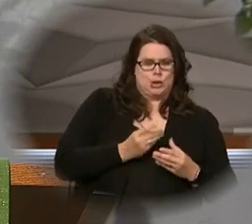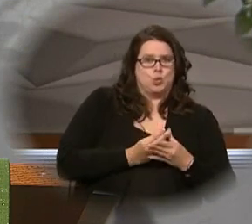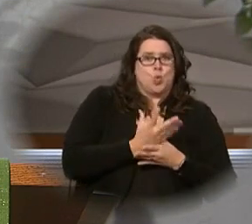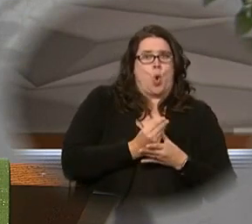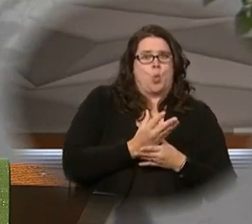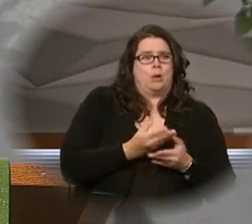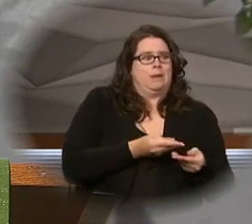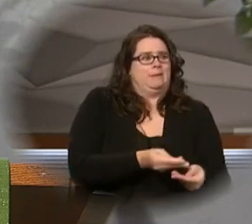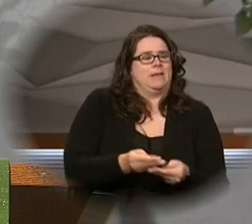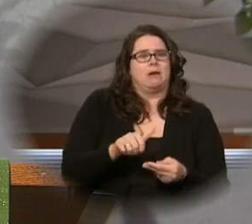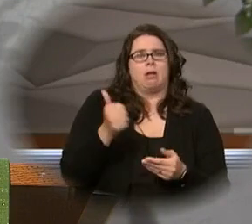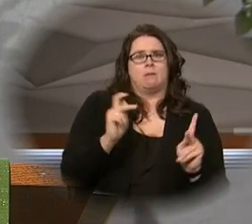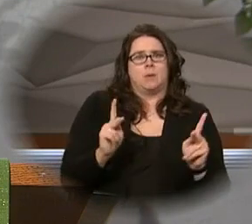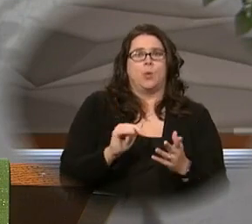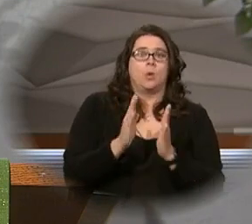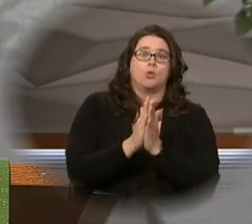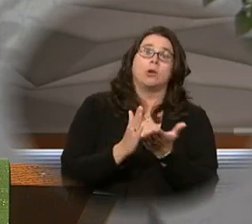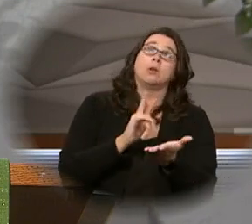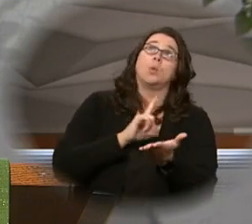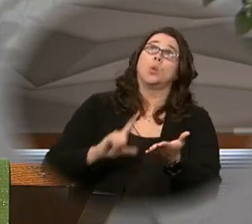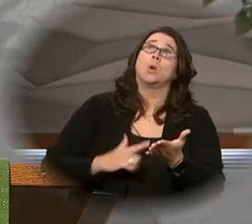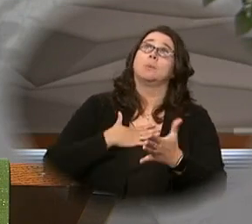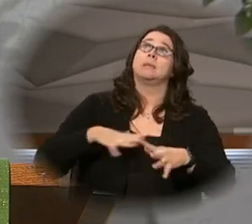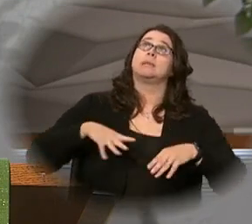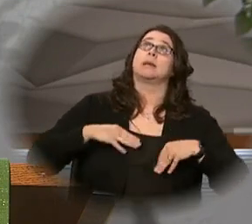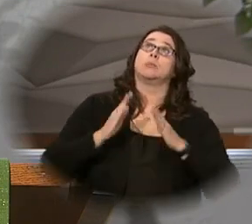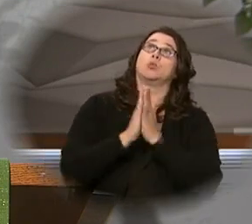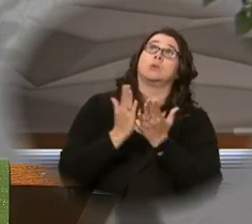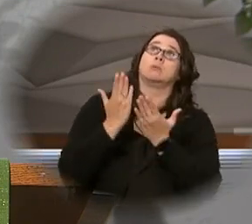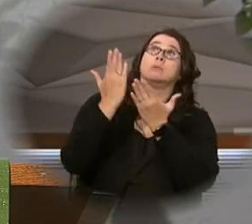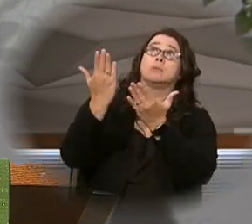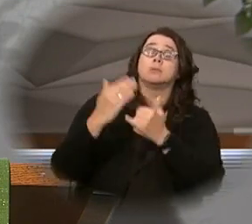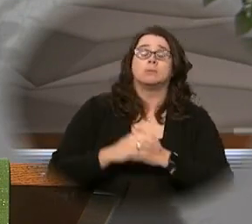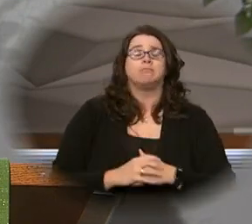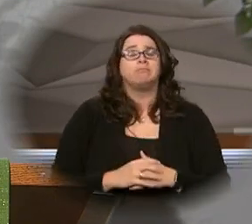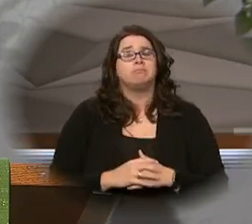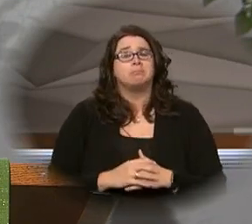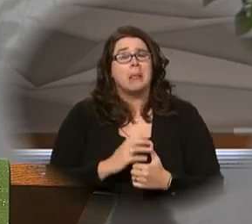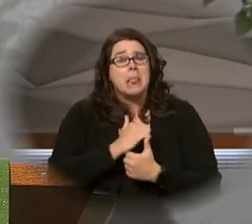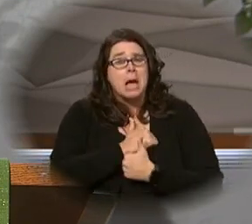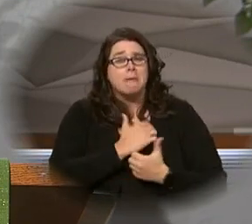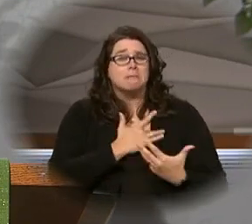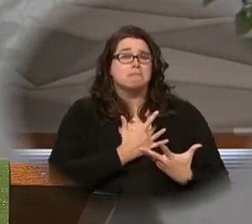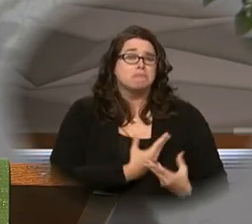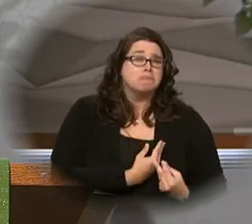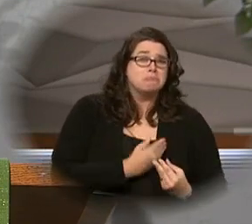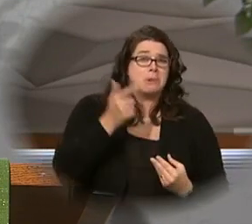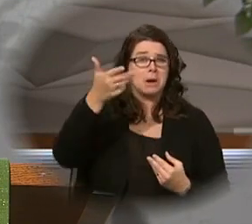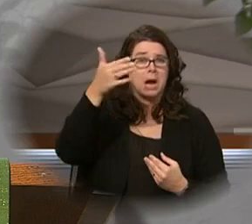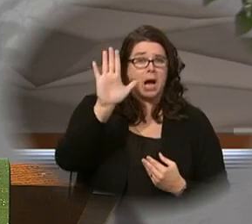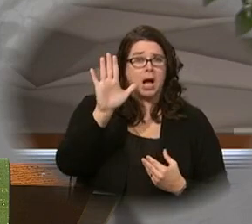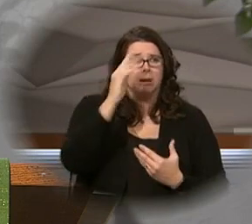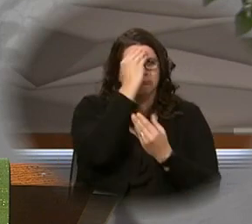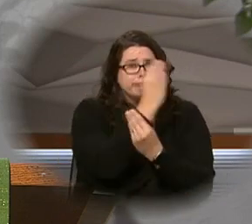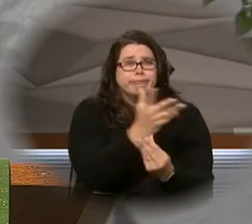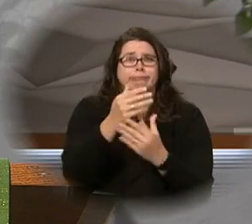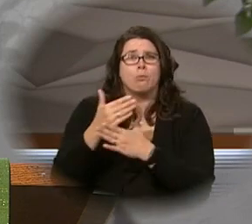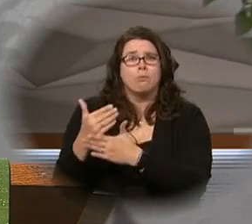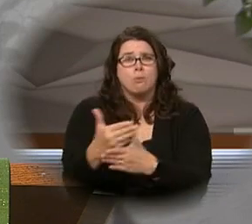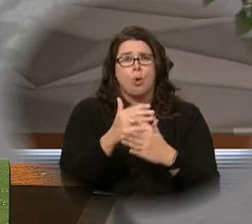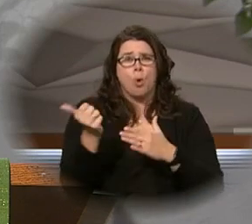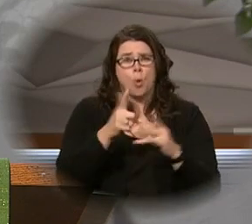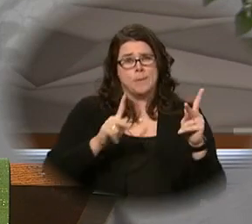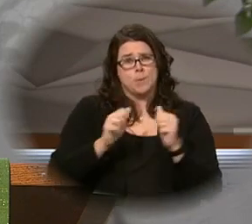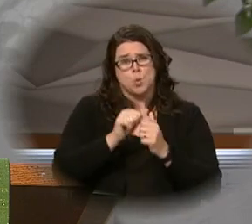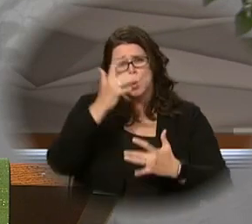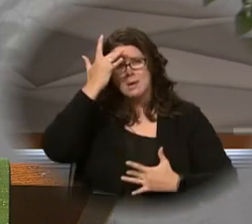We pray to the Lord. Lord, hear our prayer. That the love and compassion of God may be known to all who are ill,